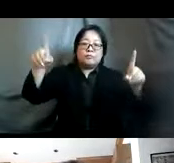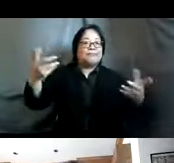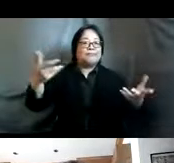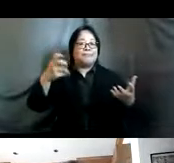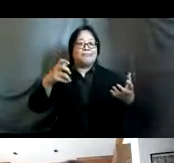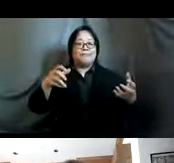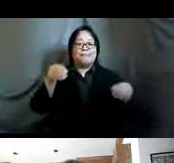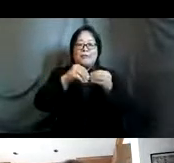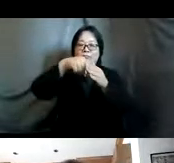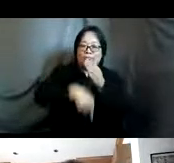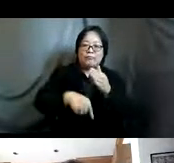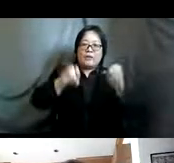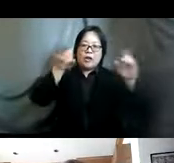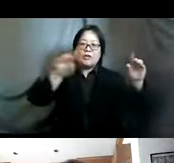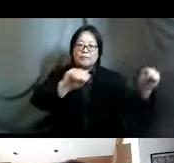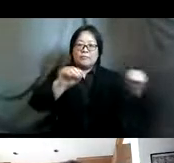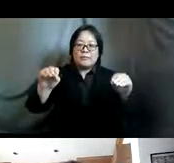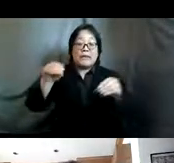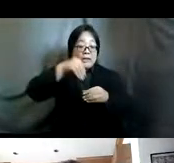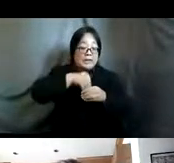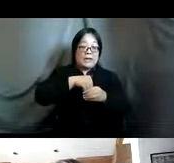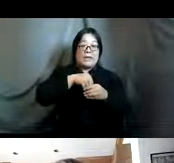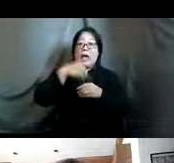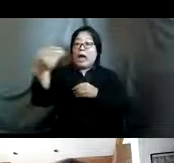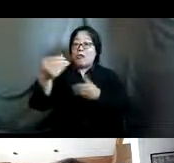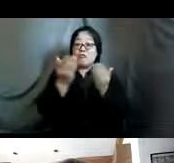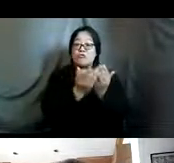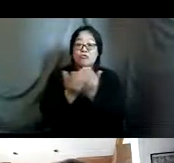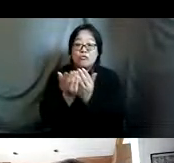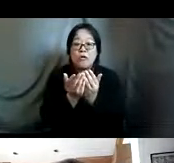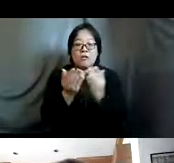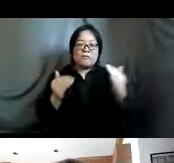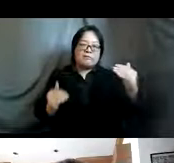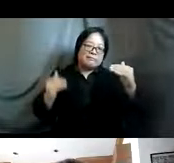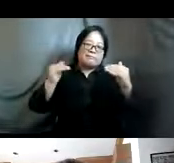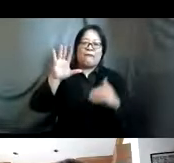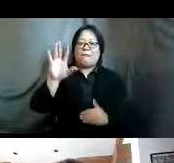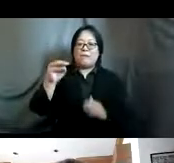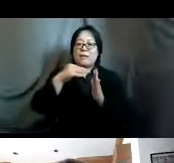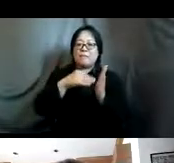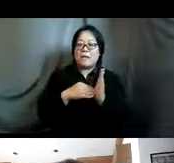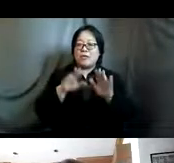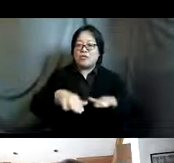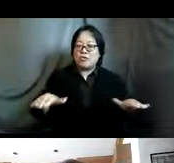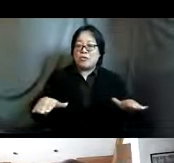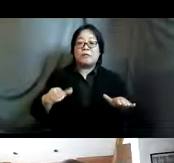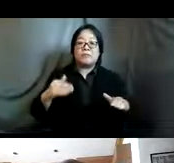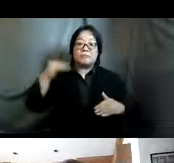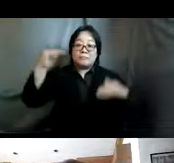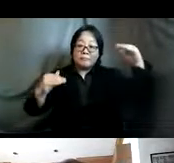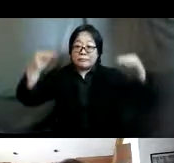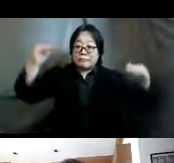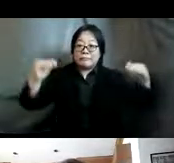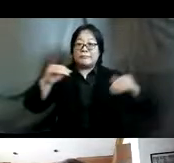comprehensive sexuality education in and out of school reaching more than 50 million children adolescents and youth by the year 2026